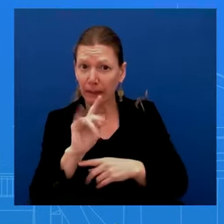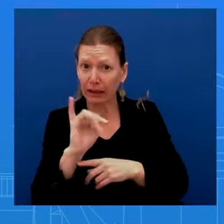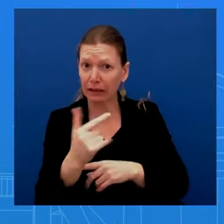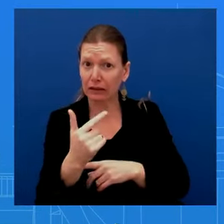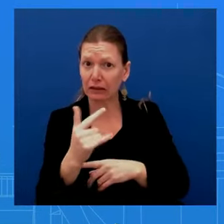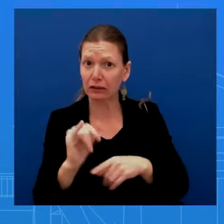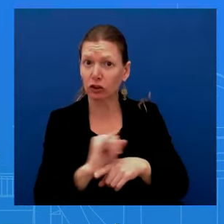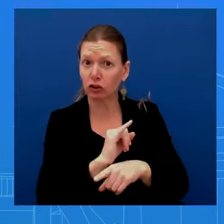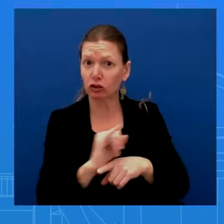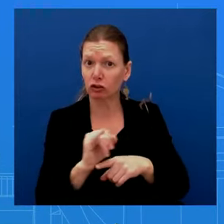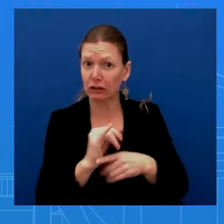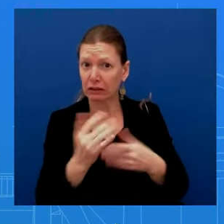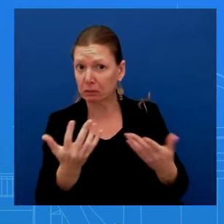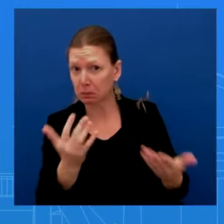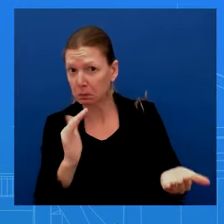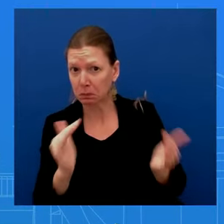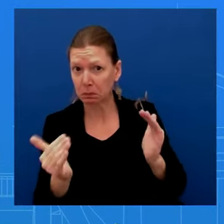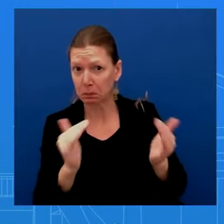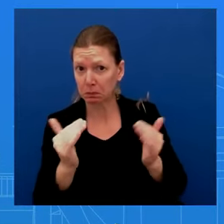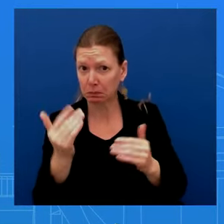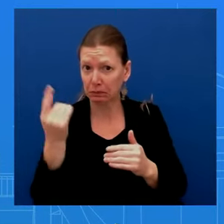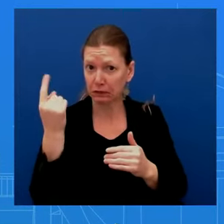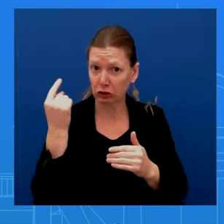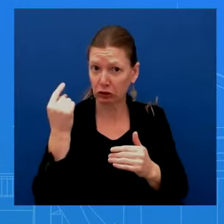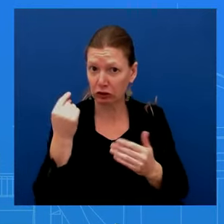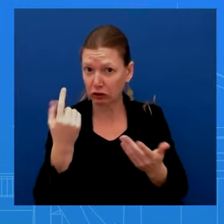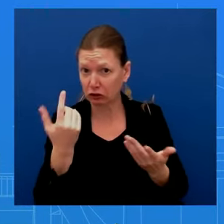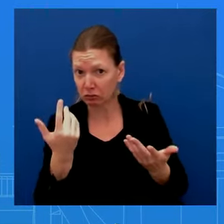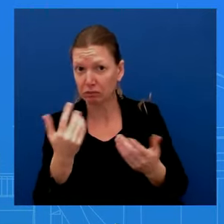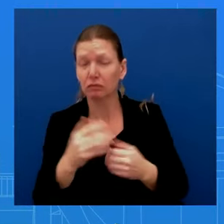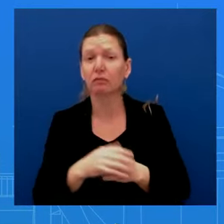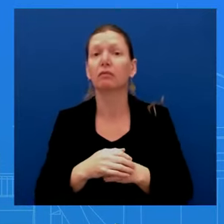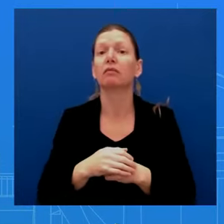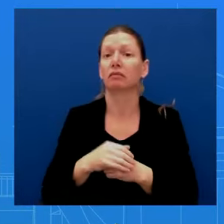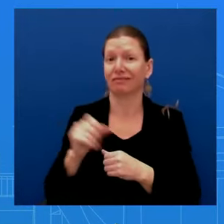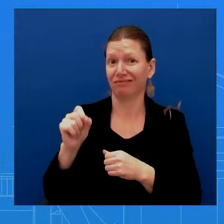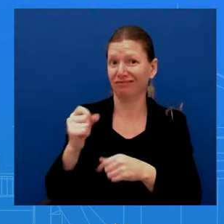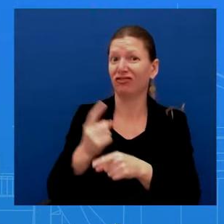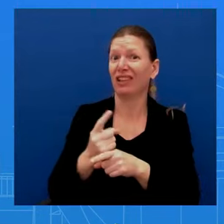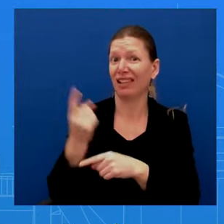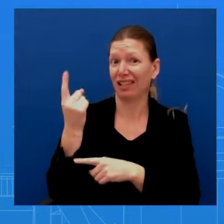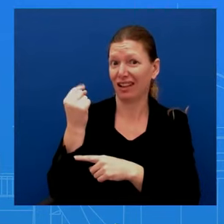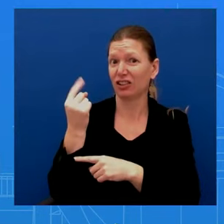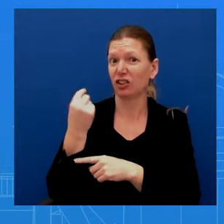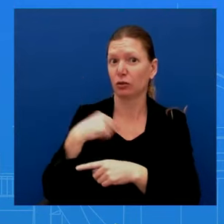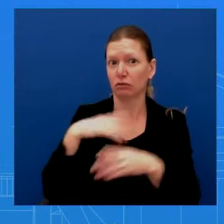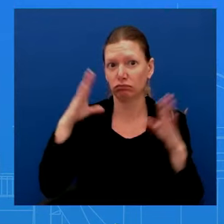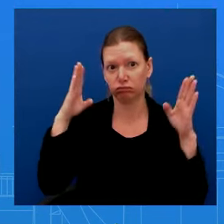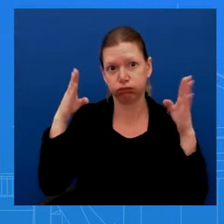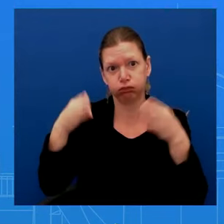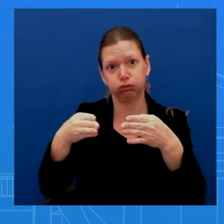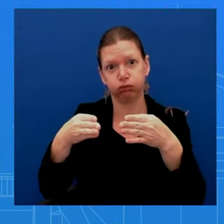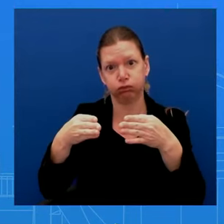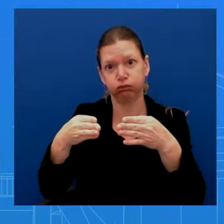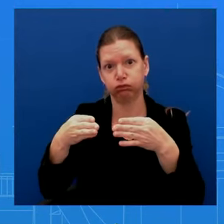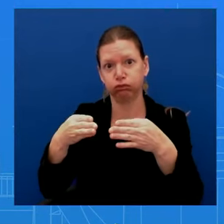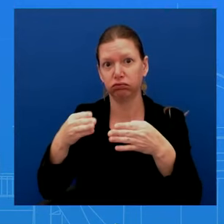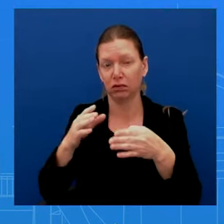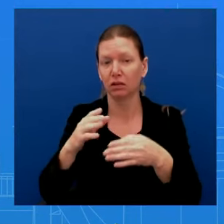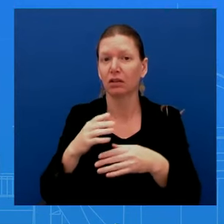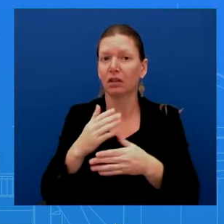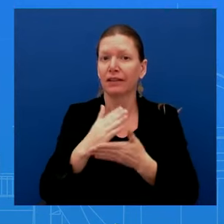this time last year, of course, we were very focused on the fragility of some regional banks.